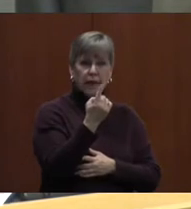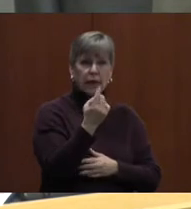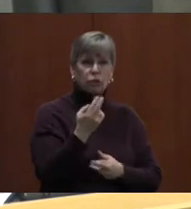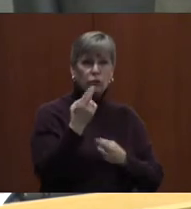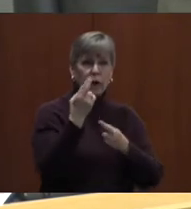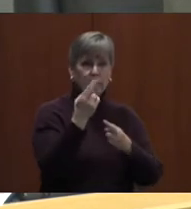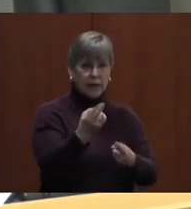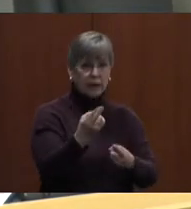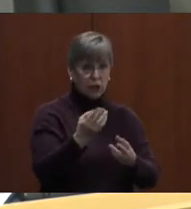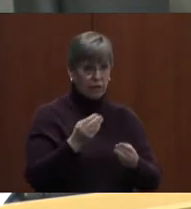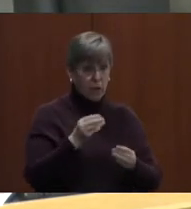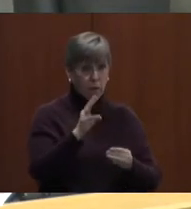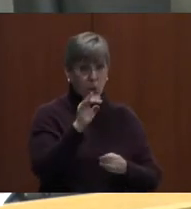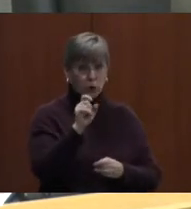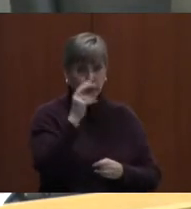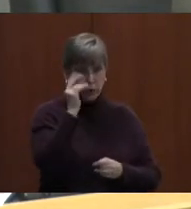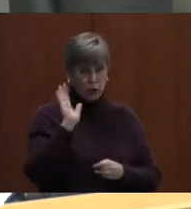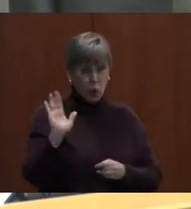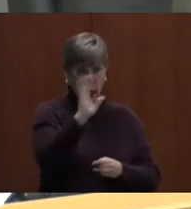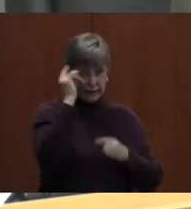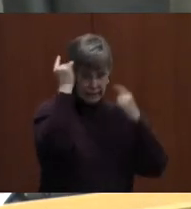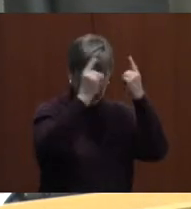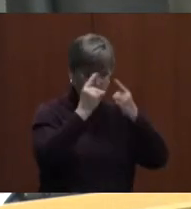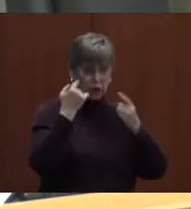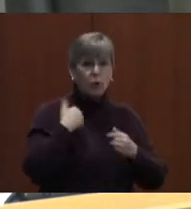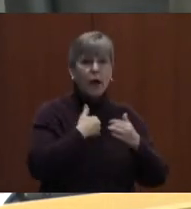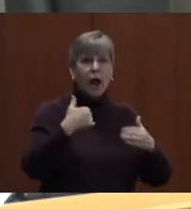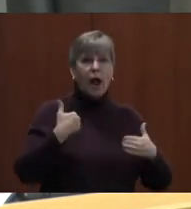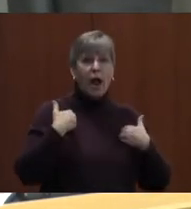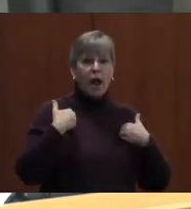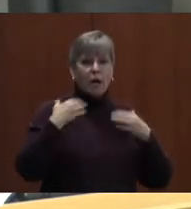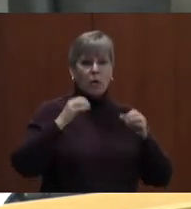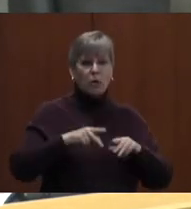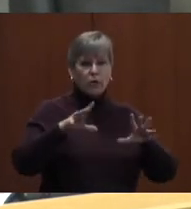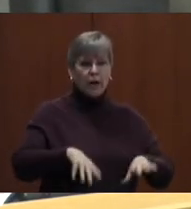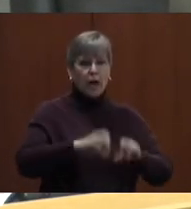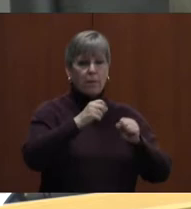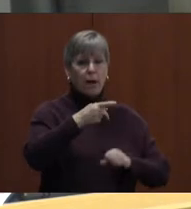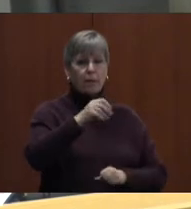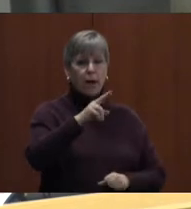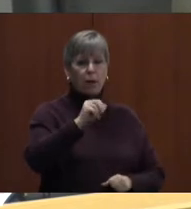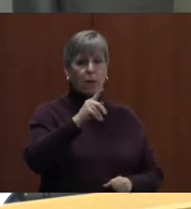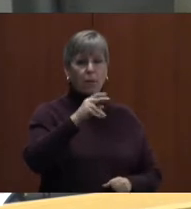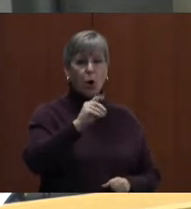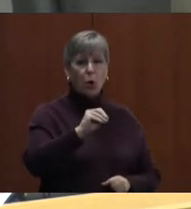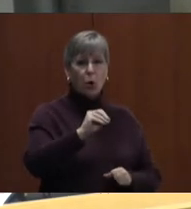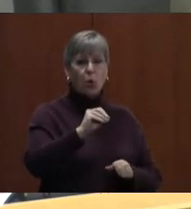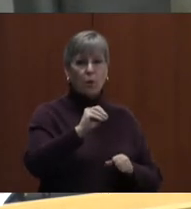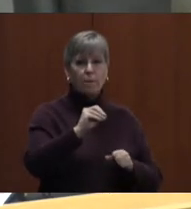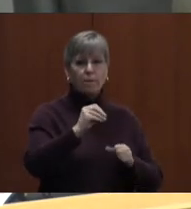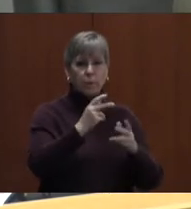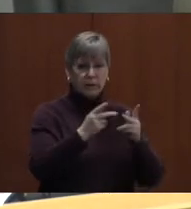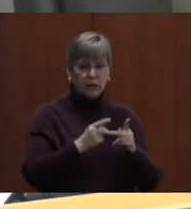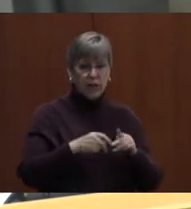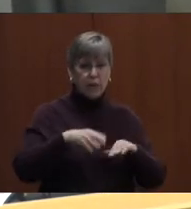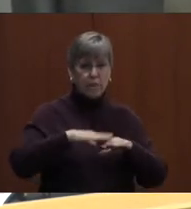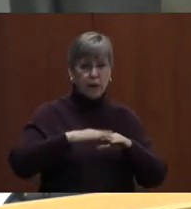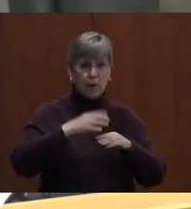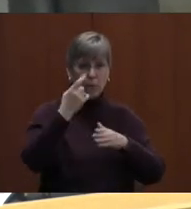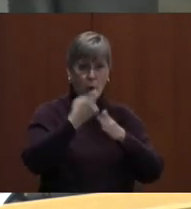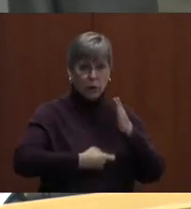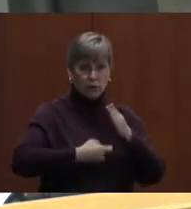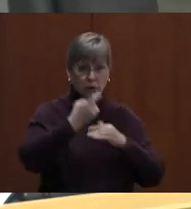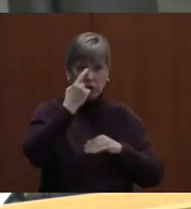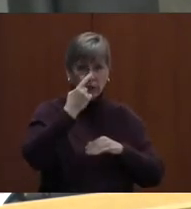for your consideration. We have the opportunity to take a paraprofessional position and, at minimum cost, move that into a full